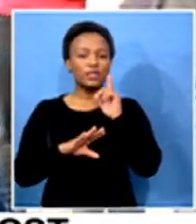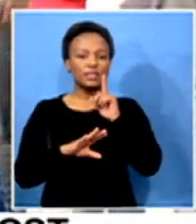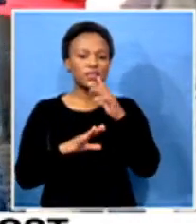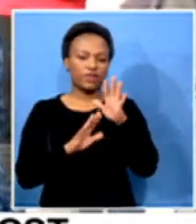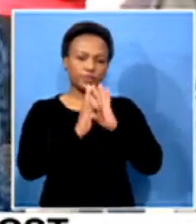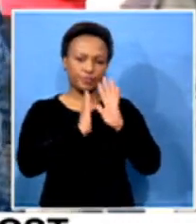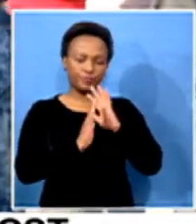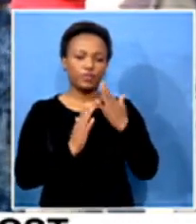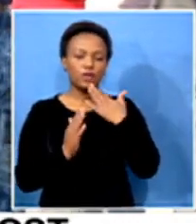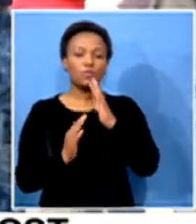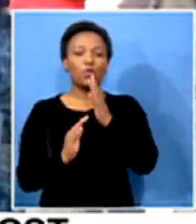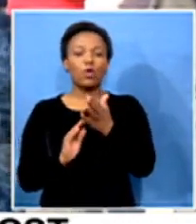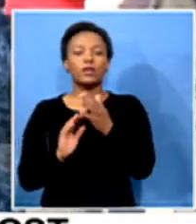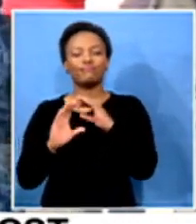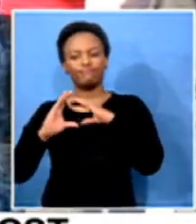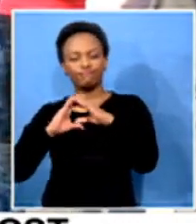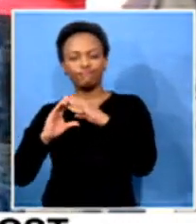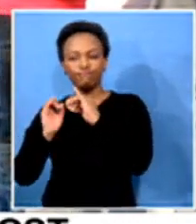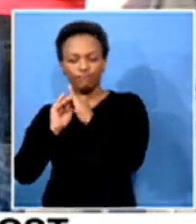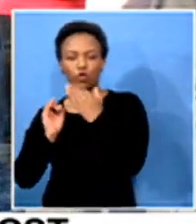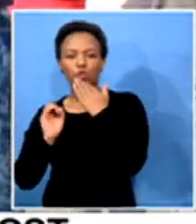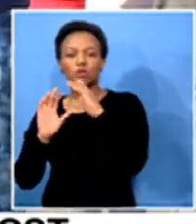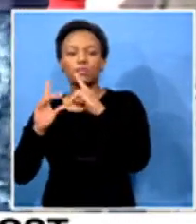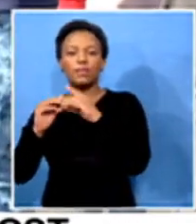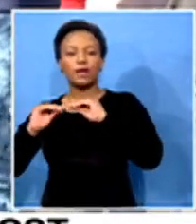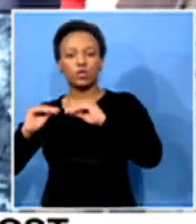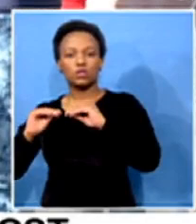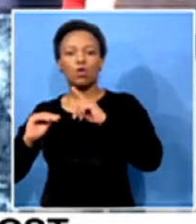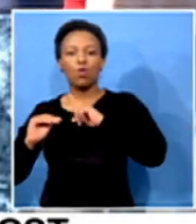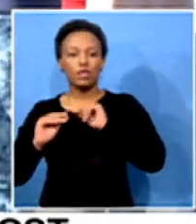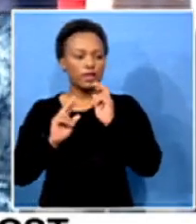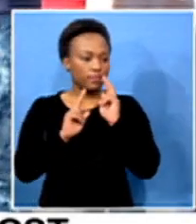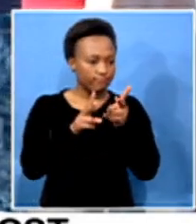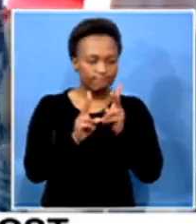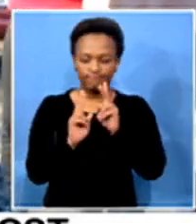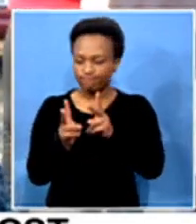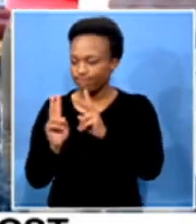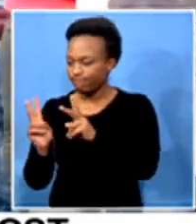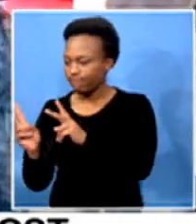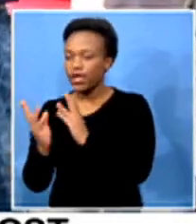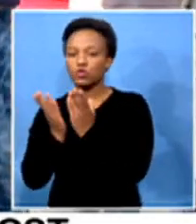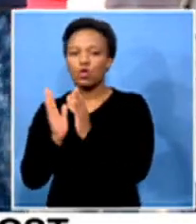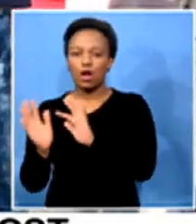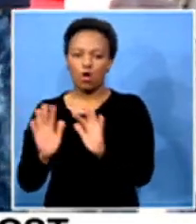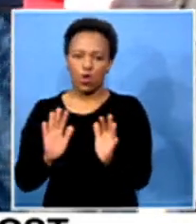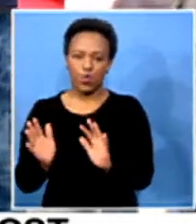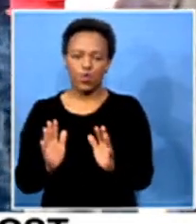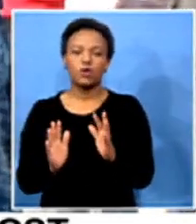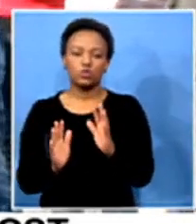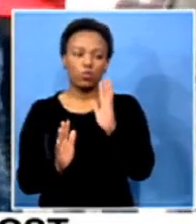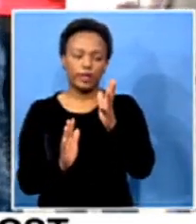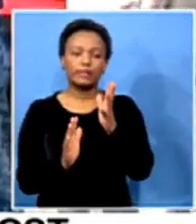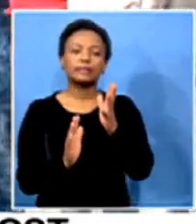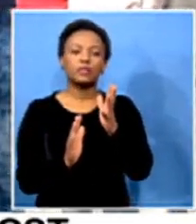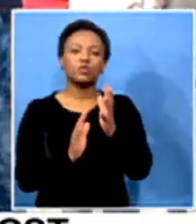be speaking to the Department of Education later. They are currently doing the rounds at other schools to see how phasing in of schools is happening